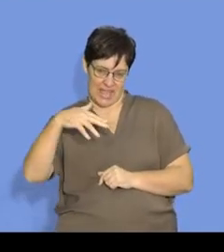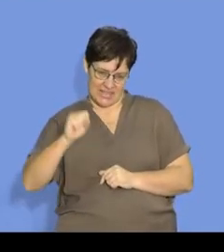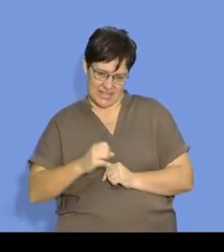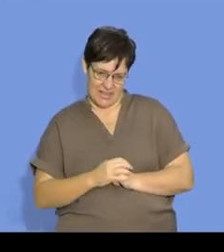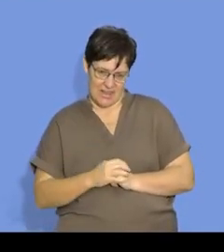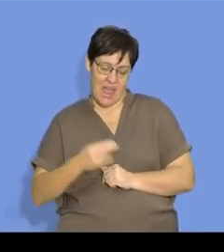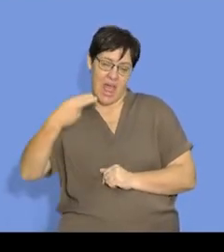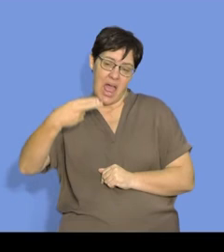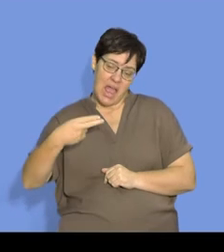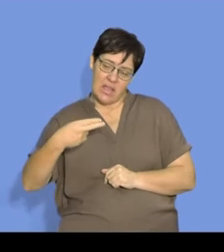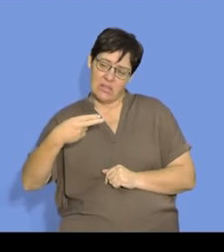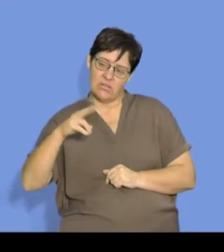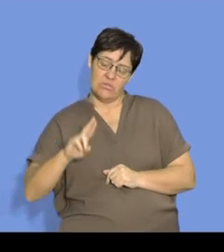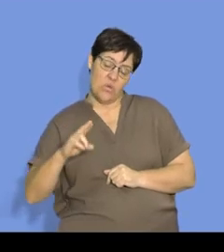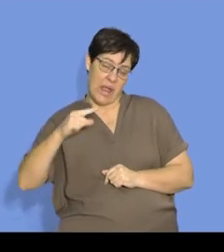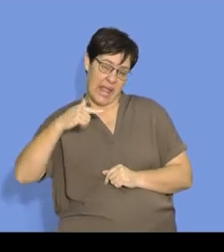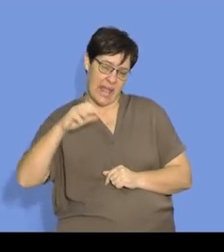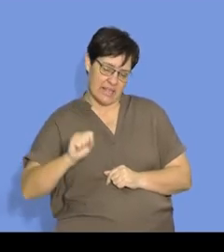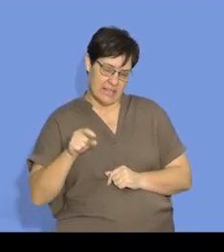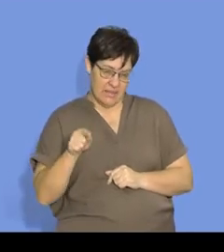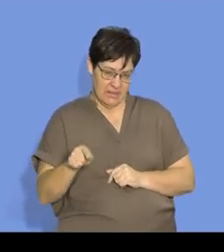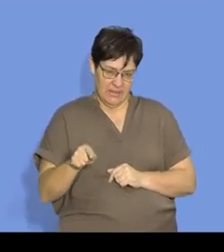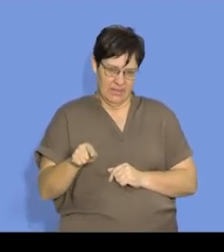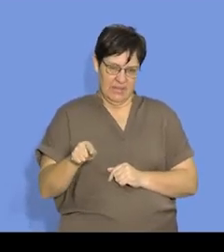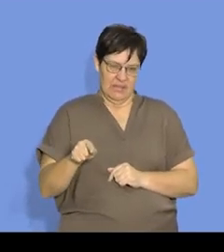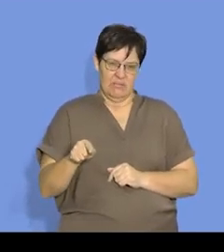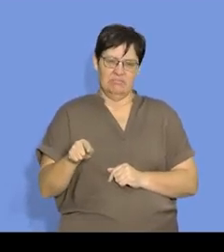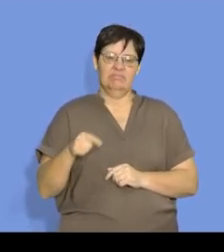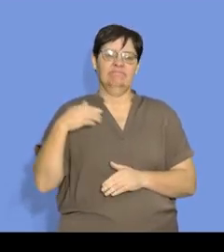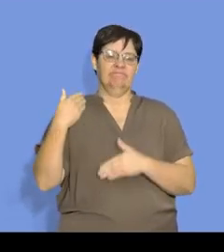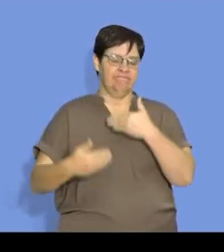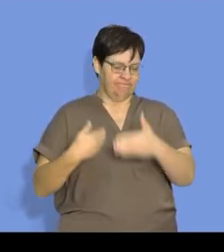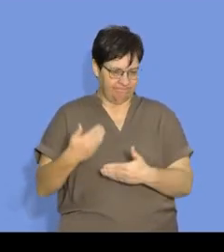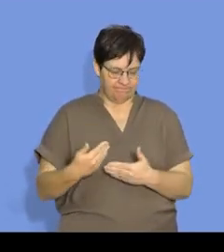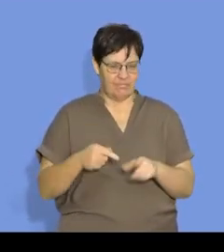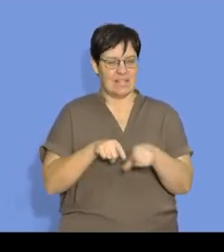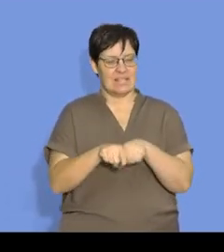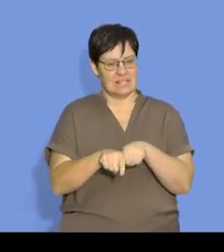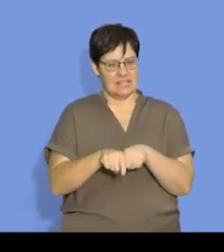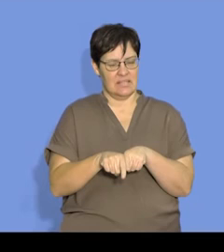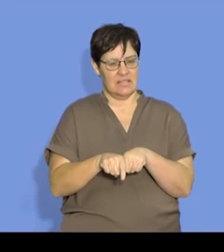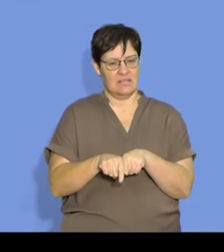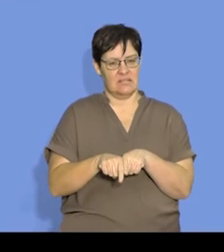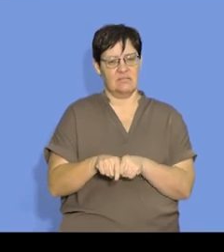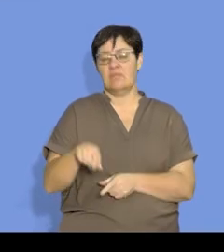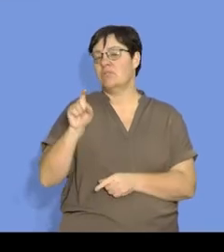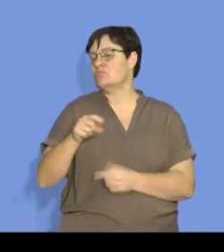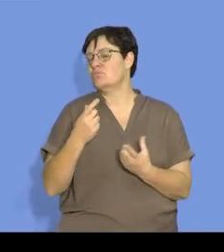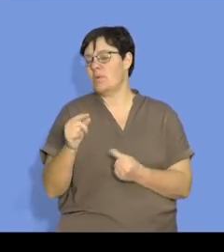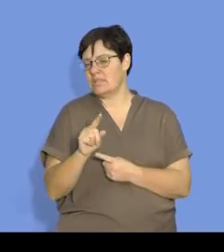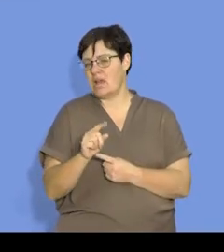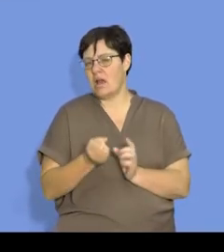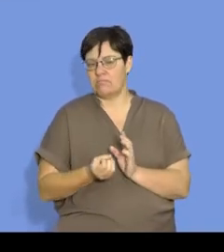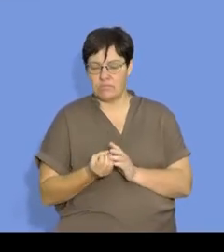this hydrogen gas, with the proceeding of the experiment, it should be released,